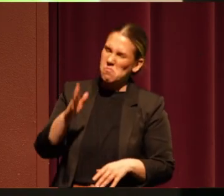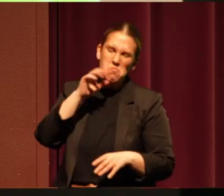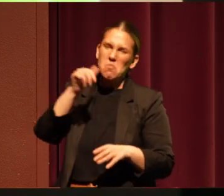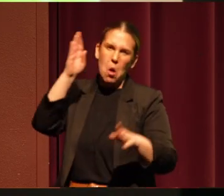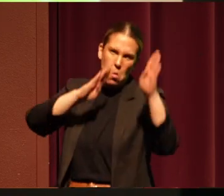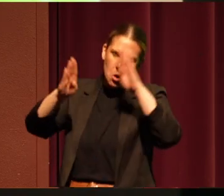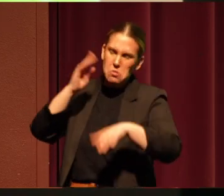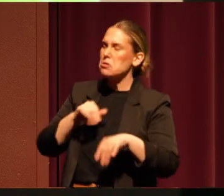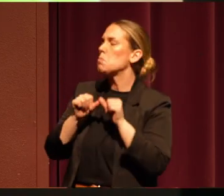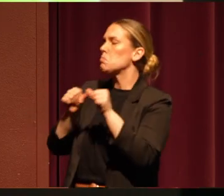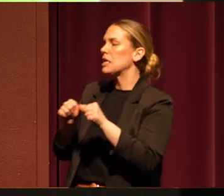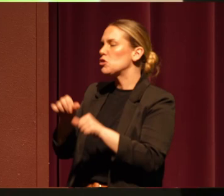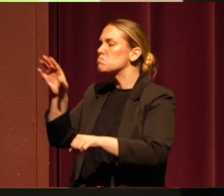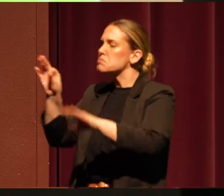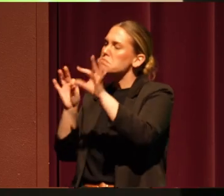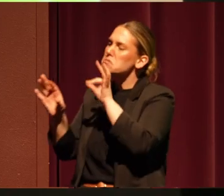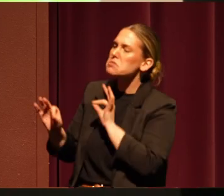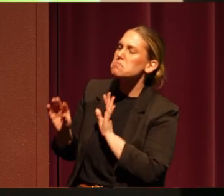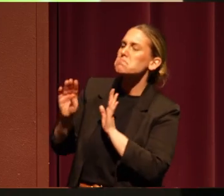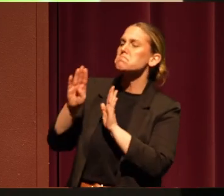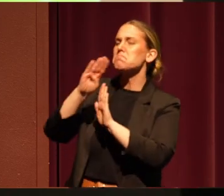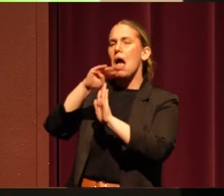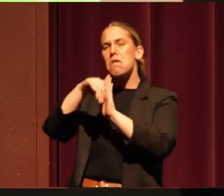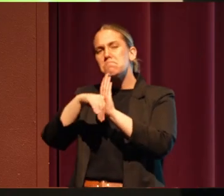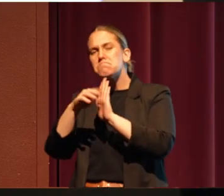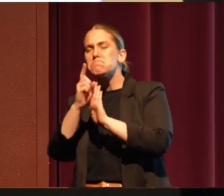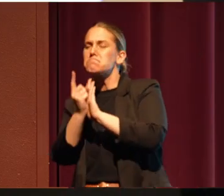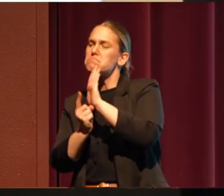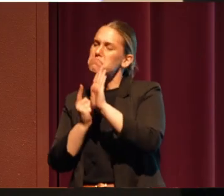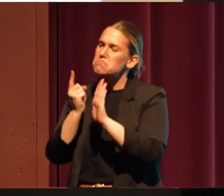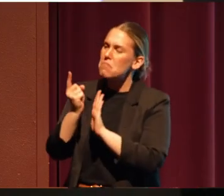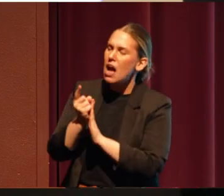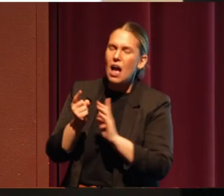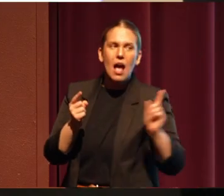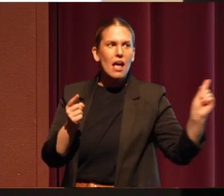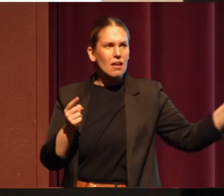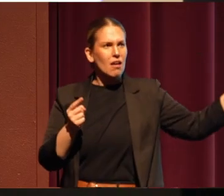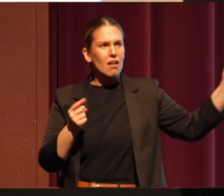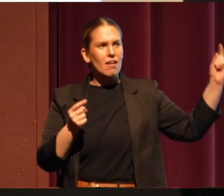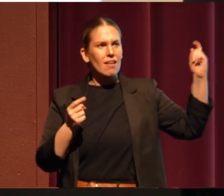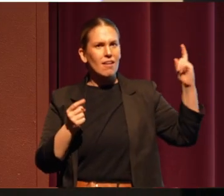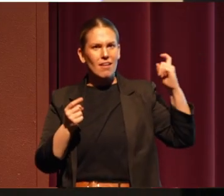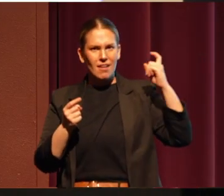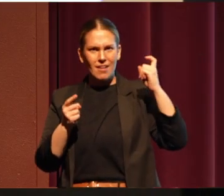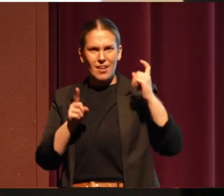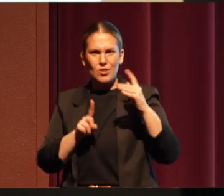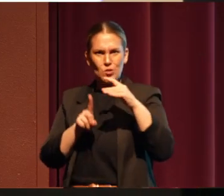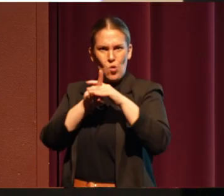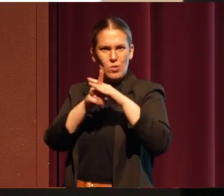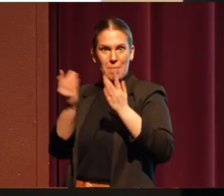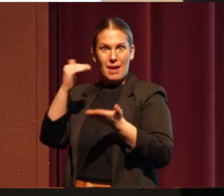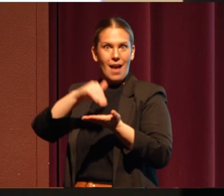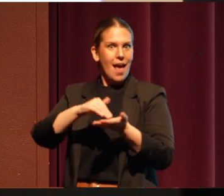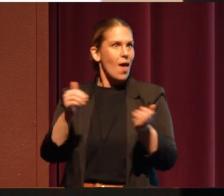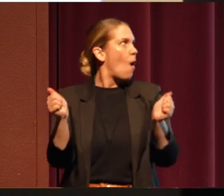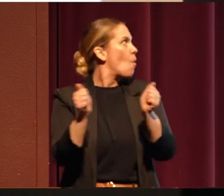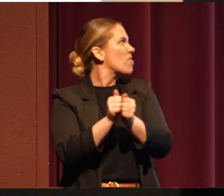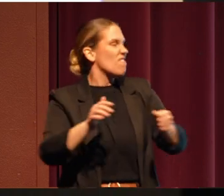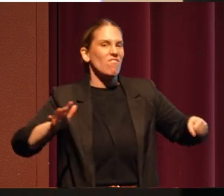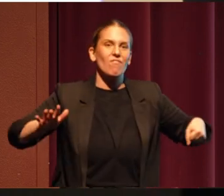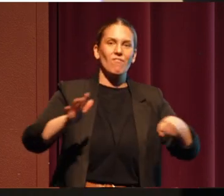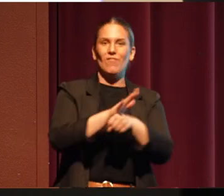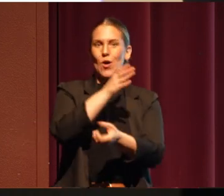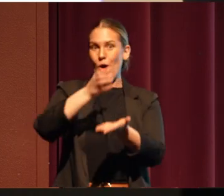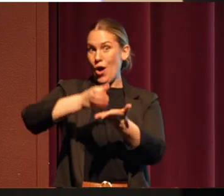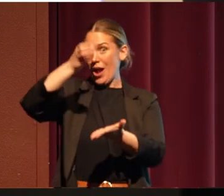for about another 30 minutes, maybe even an hour. And then he shows back up. And he shows back up with his full Dutch Brothers